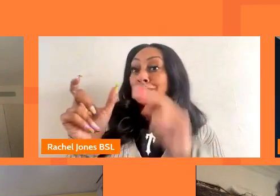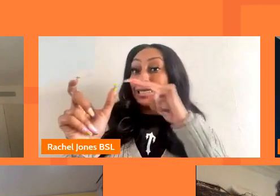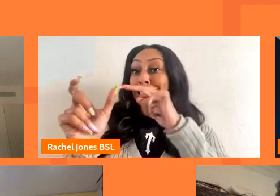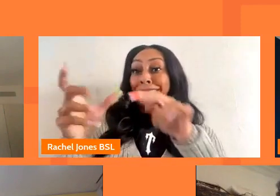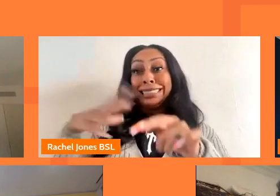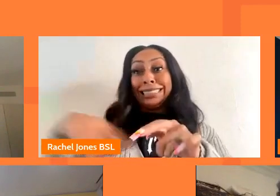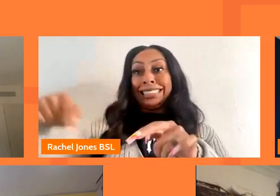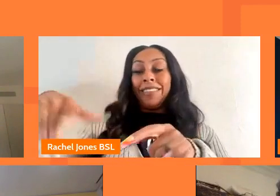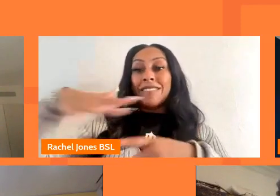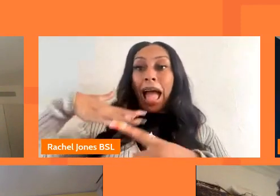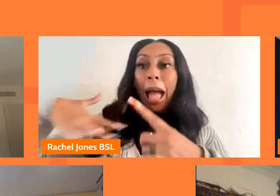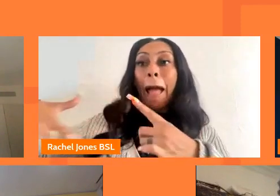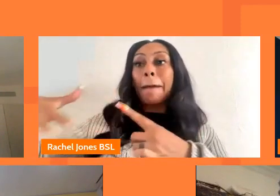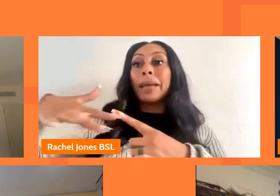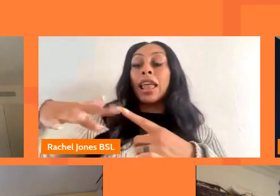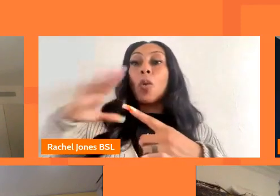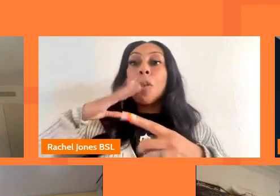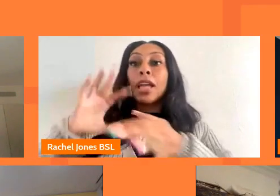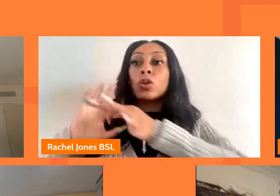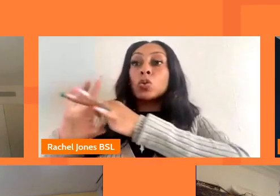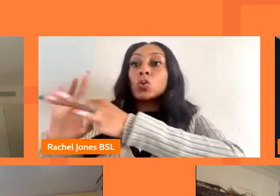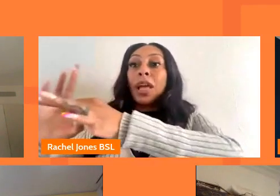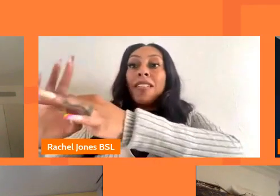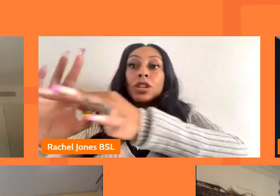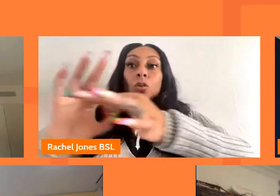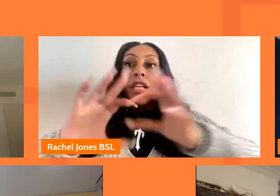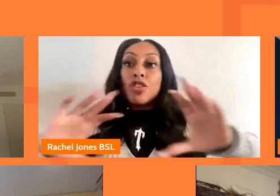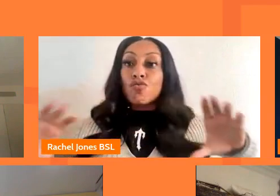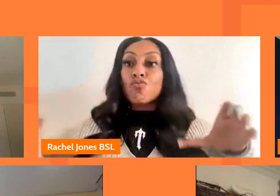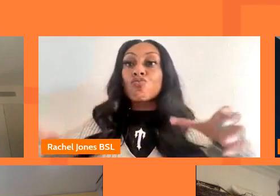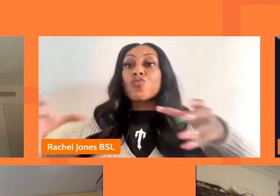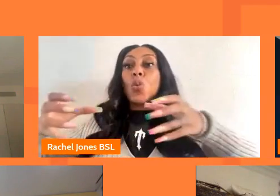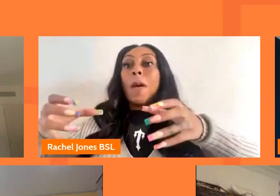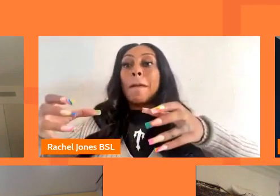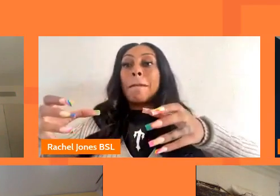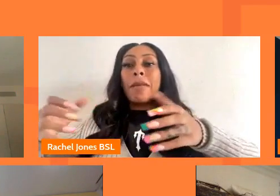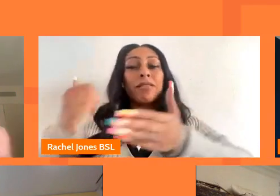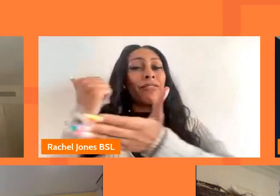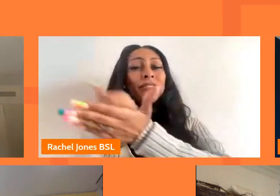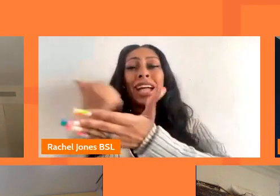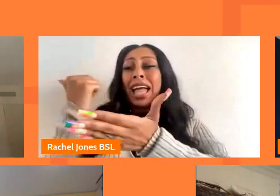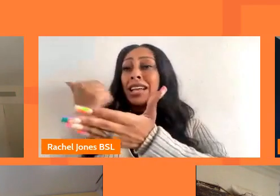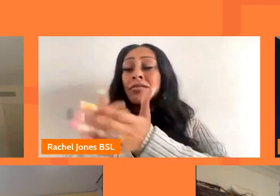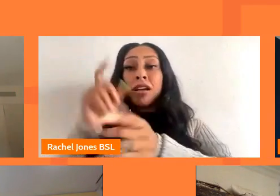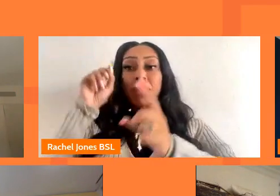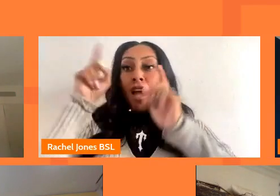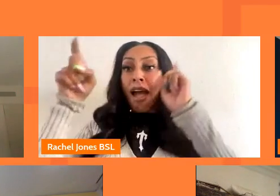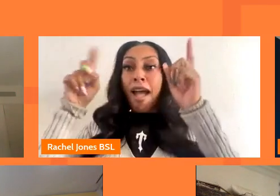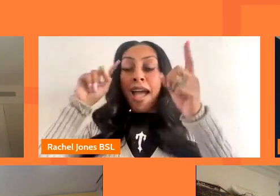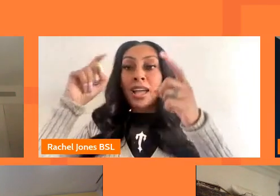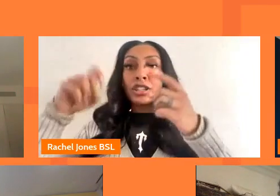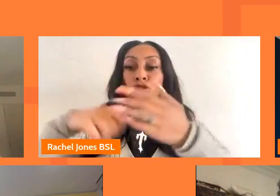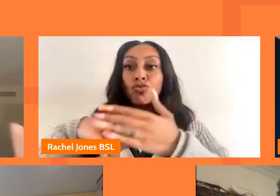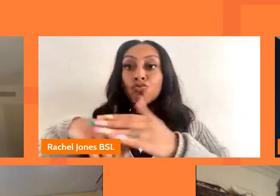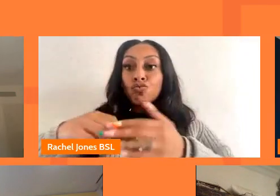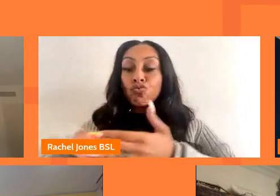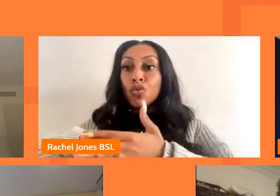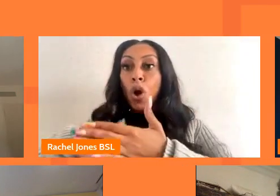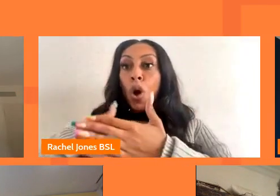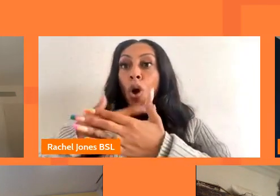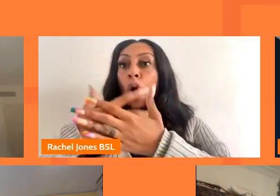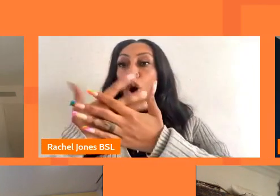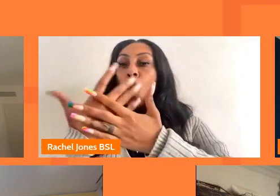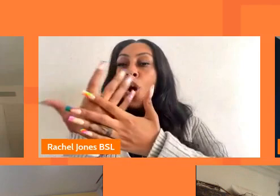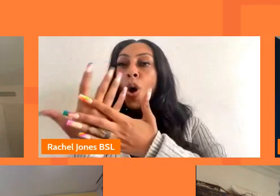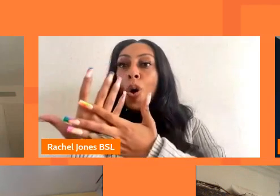things happen when people come together and and great ideas can grow from from tiny little roots so i